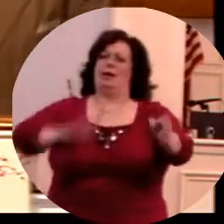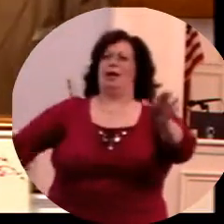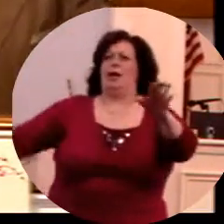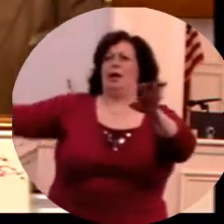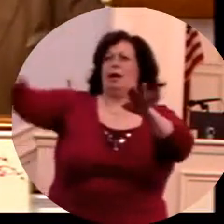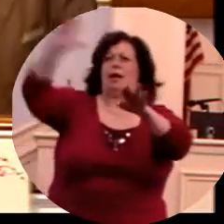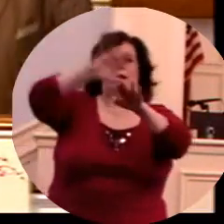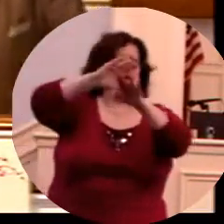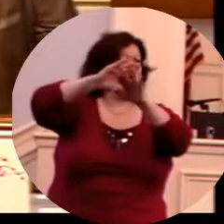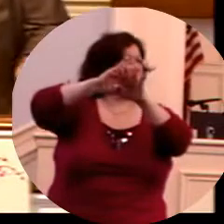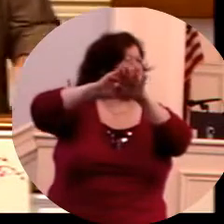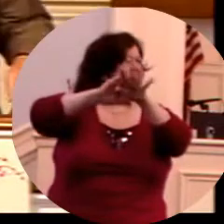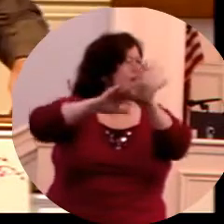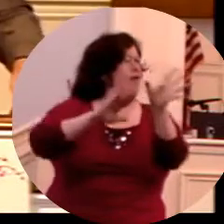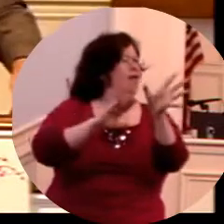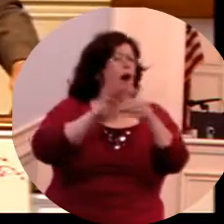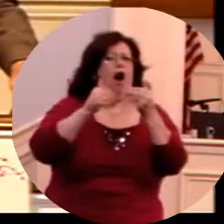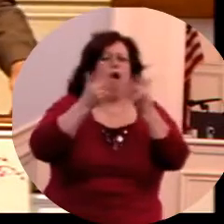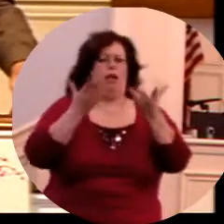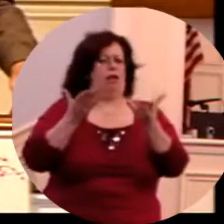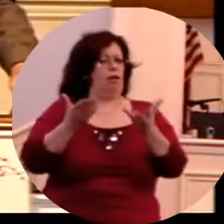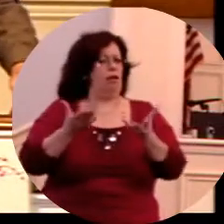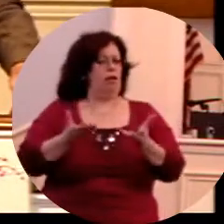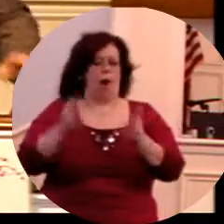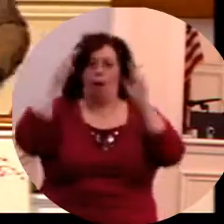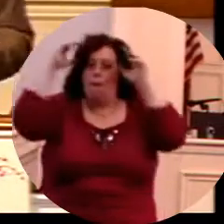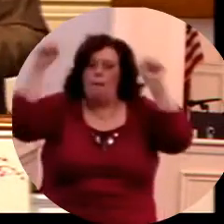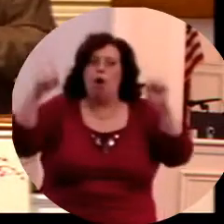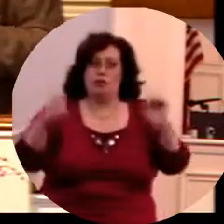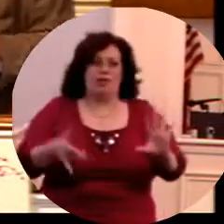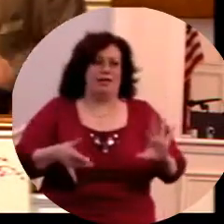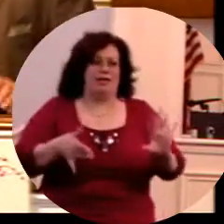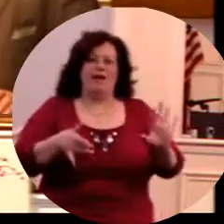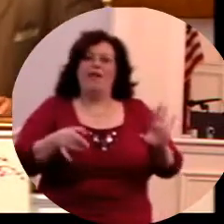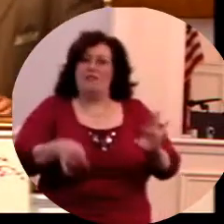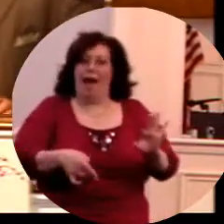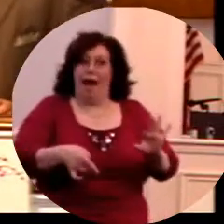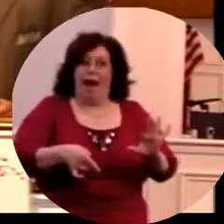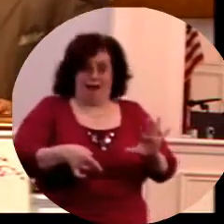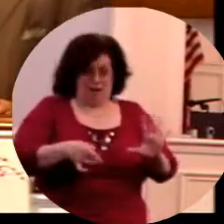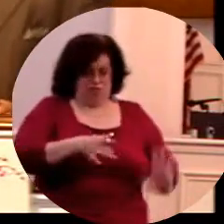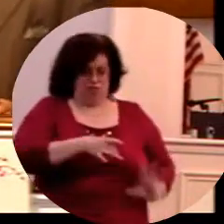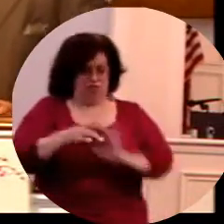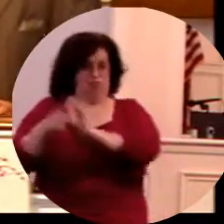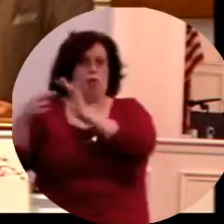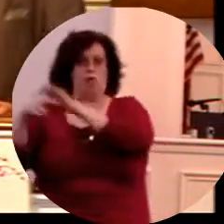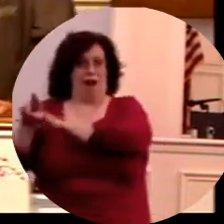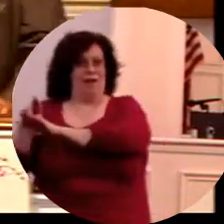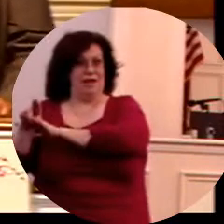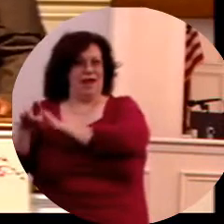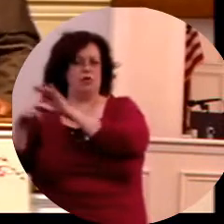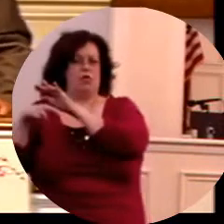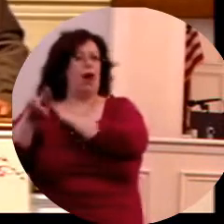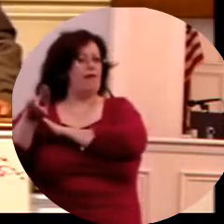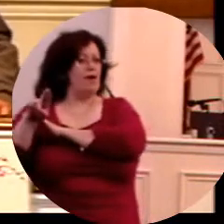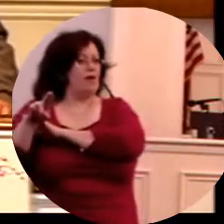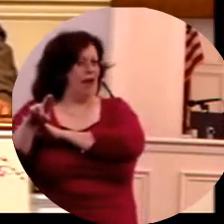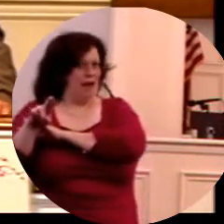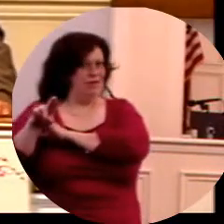ways, thou King of saints. So we have Moses now referred to and